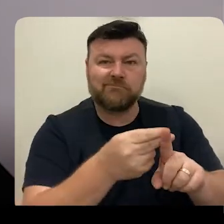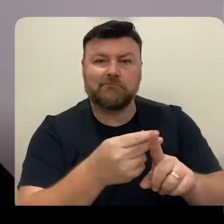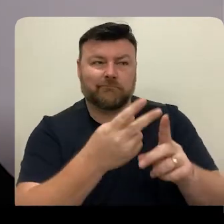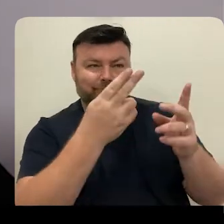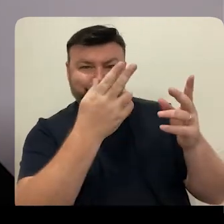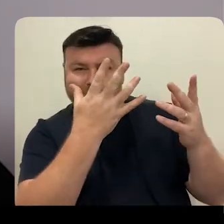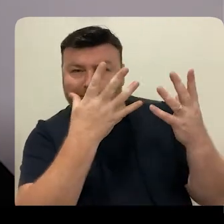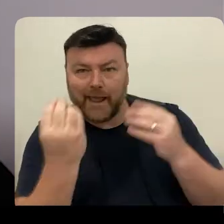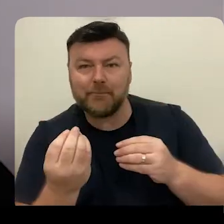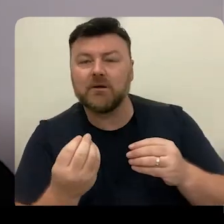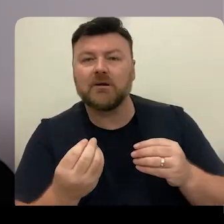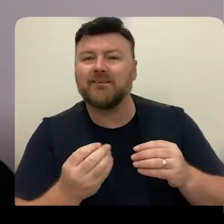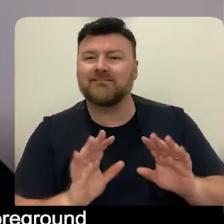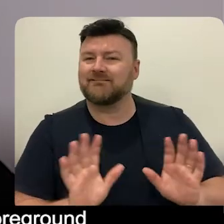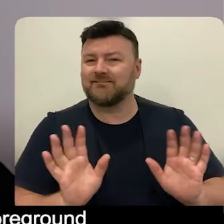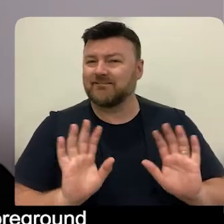background.